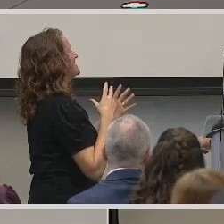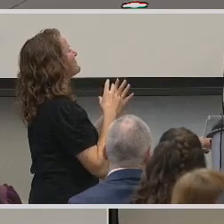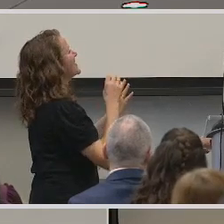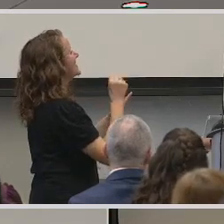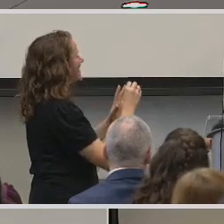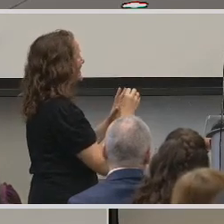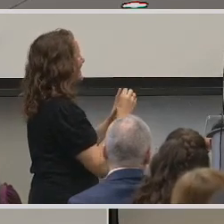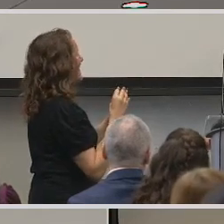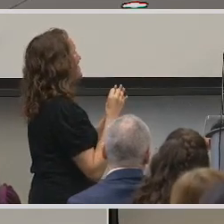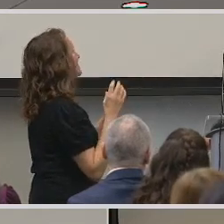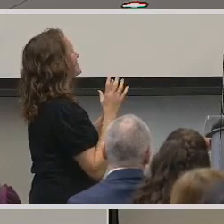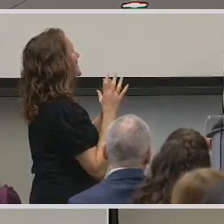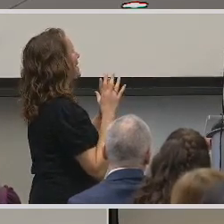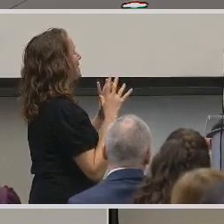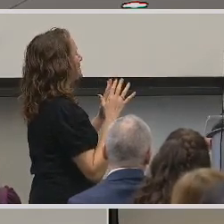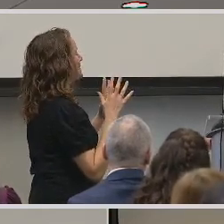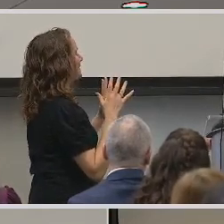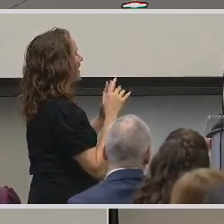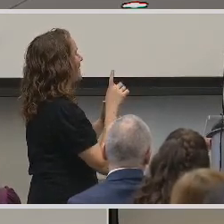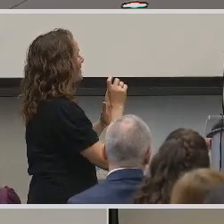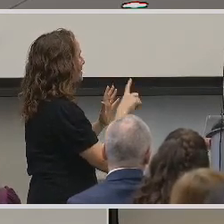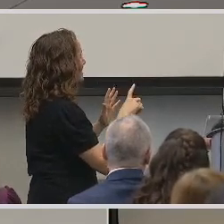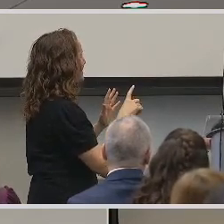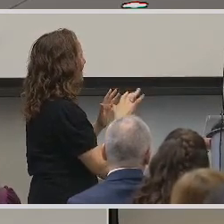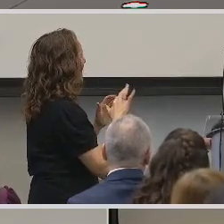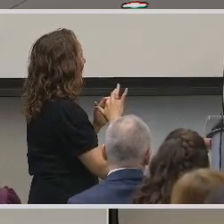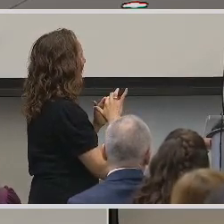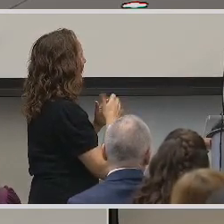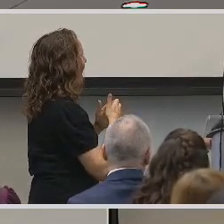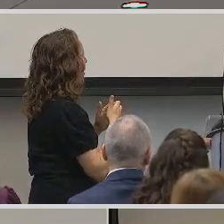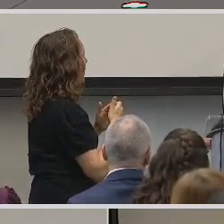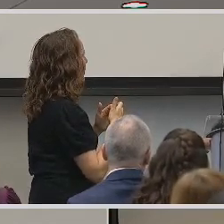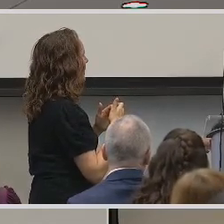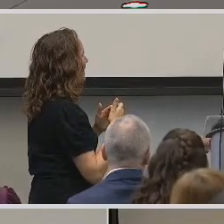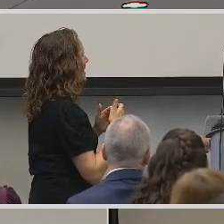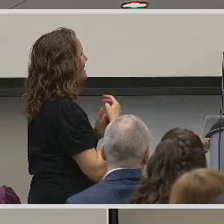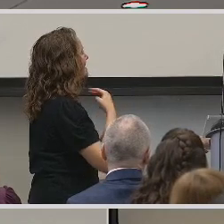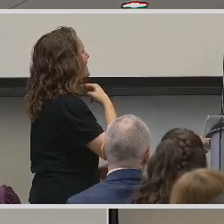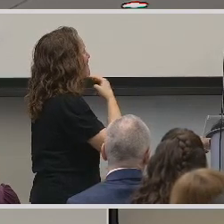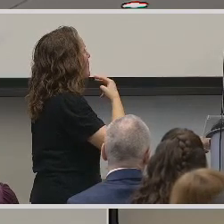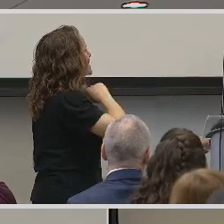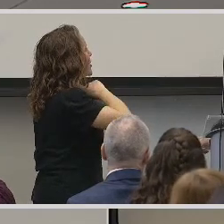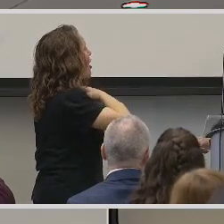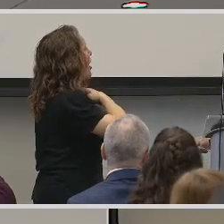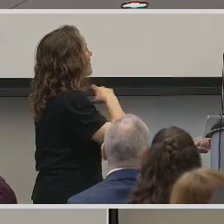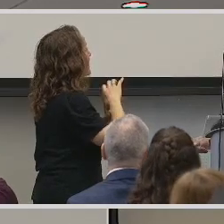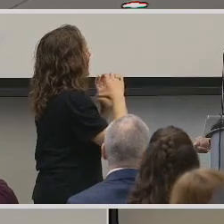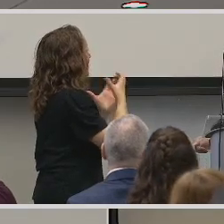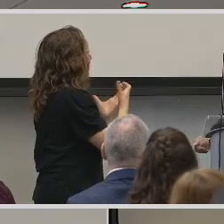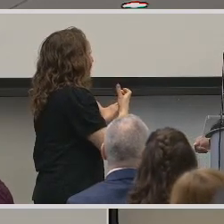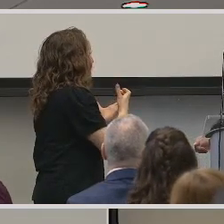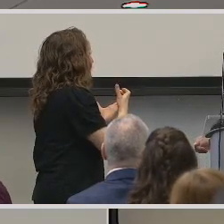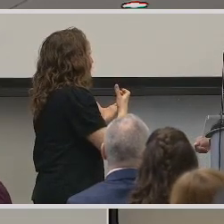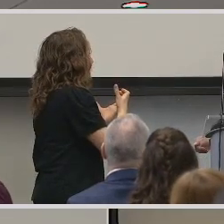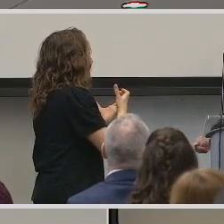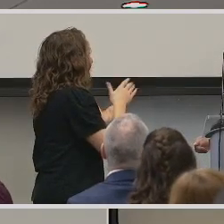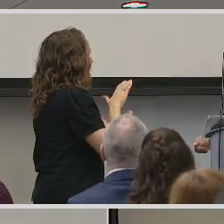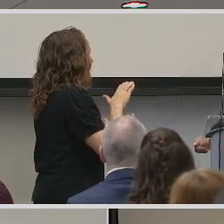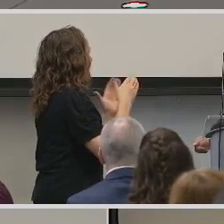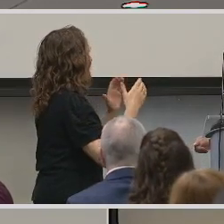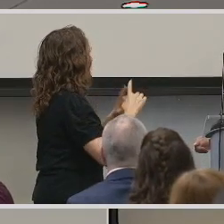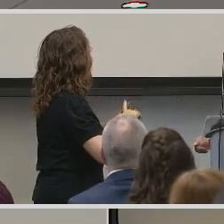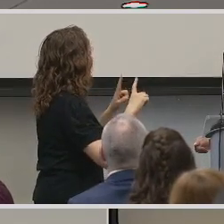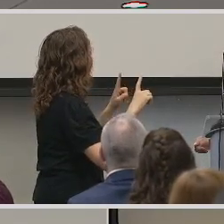So, the question is, how does a voiced-off class differ in your mind